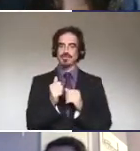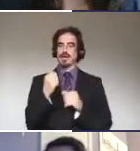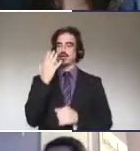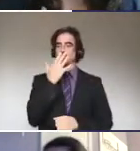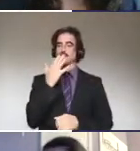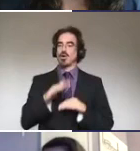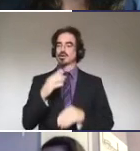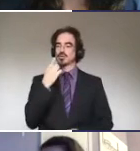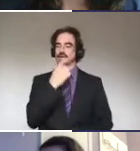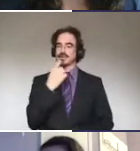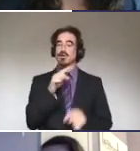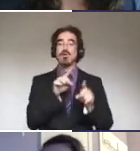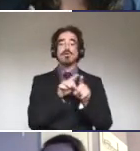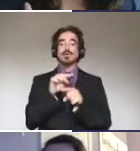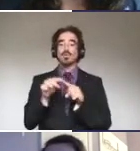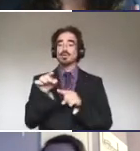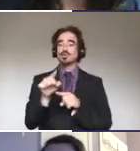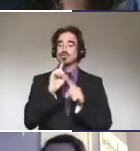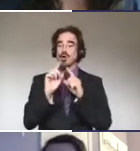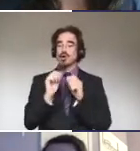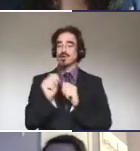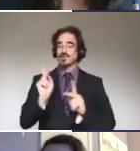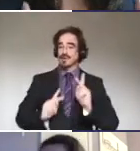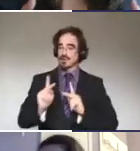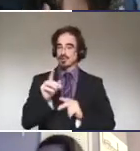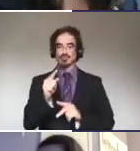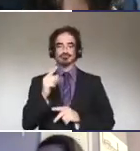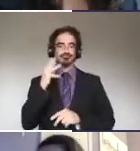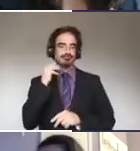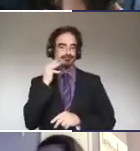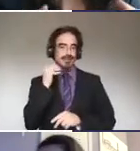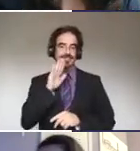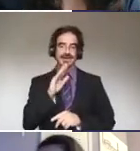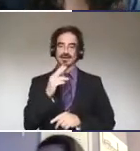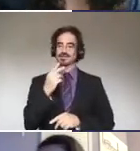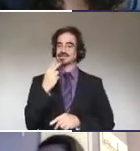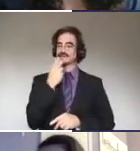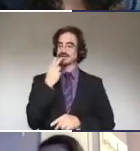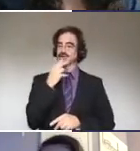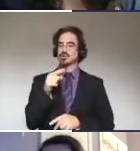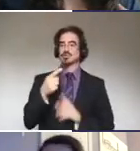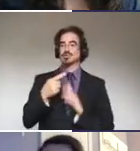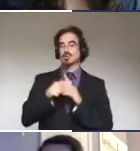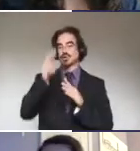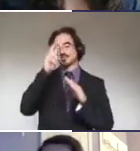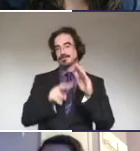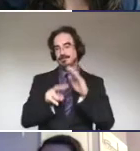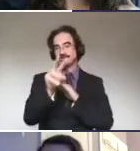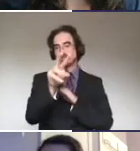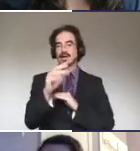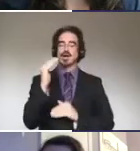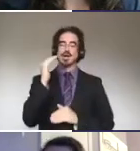when you talk with people, as you get to know them well, you sometimes start thinking ahead and knowing